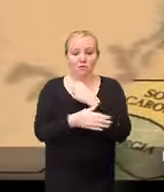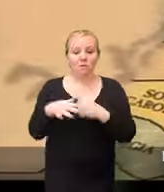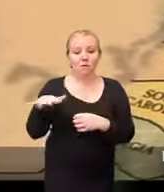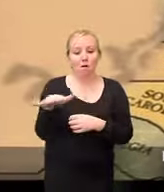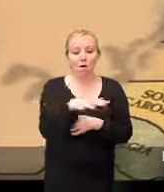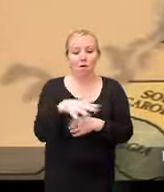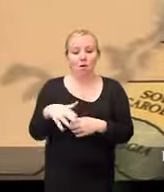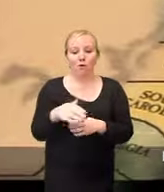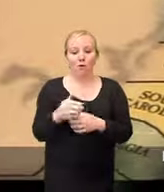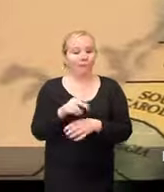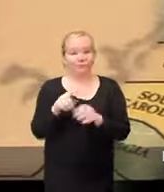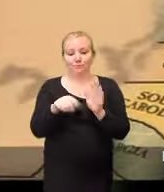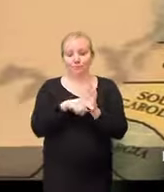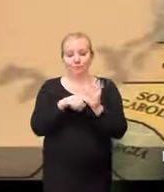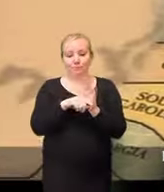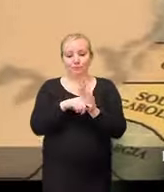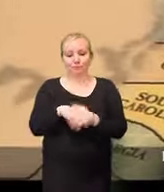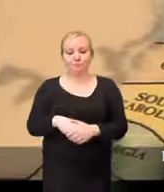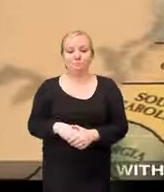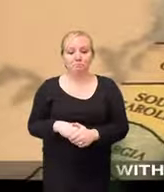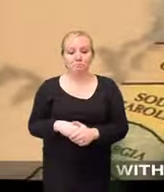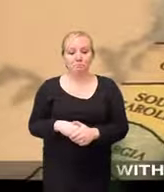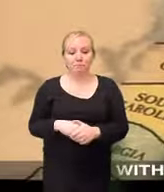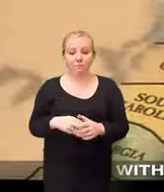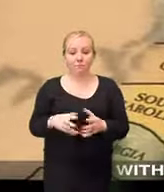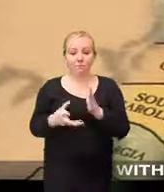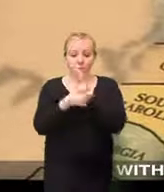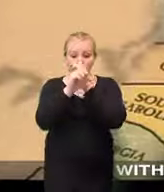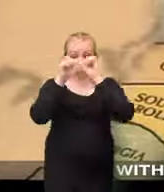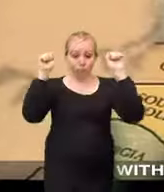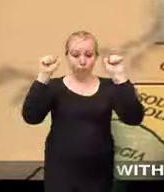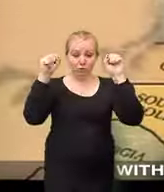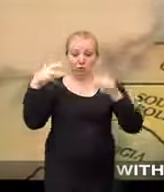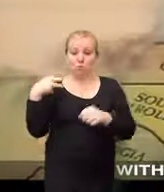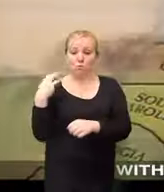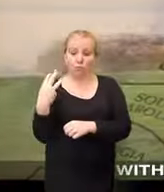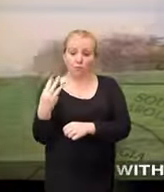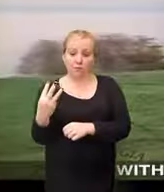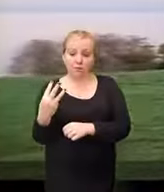but during this time all is not well with the country as a whole